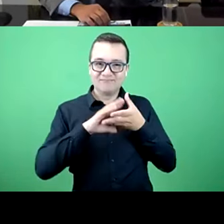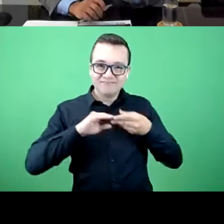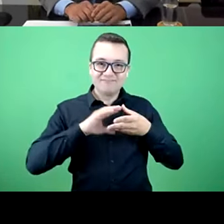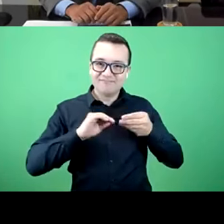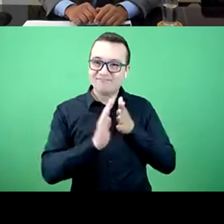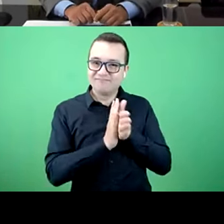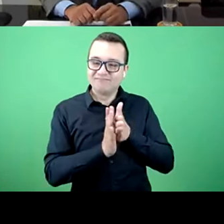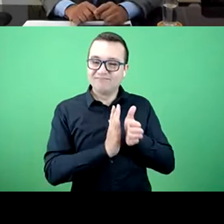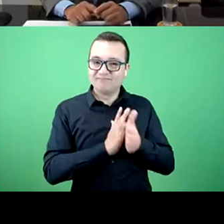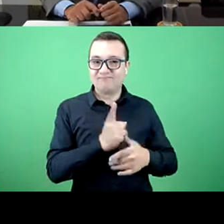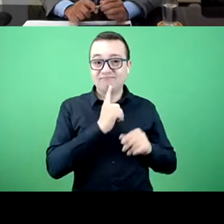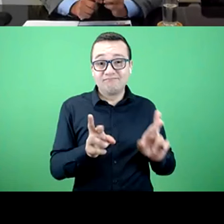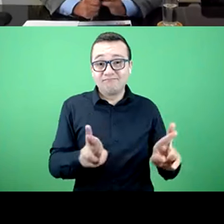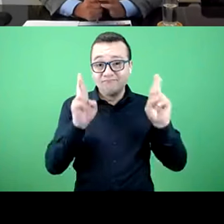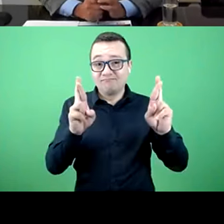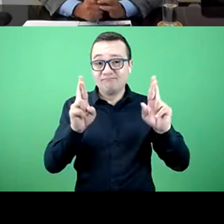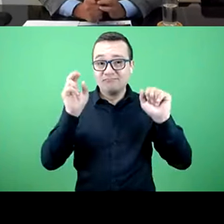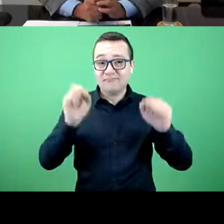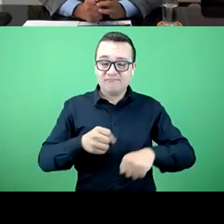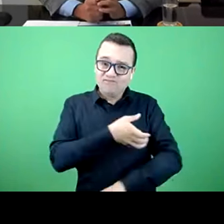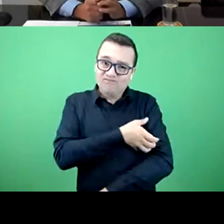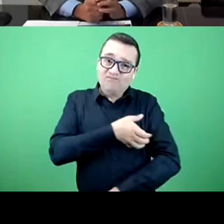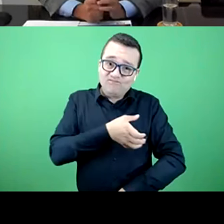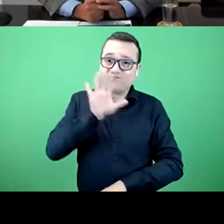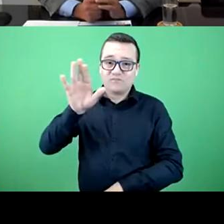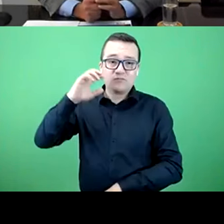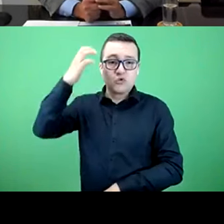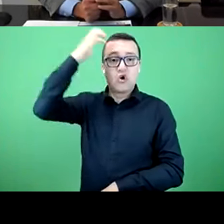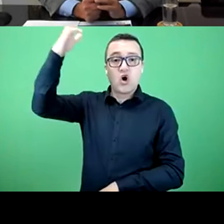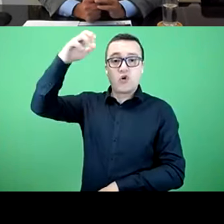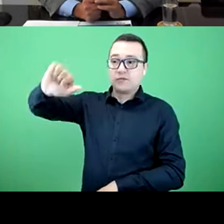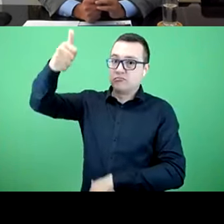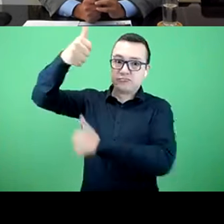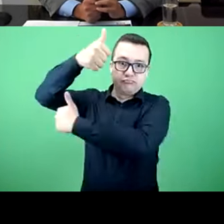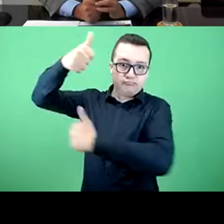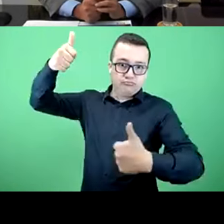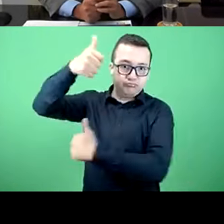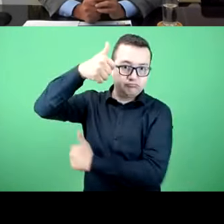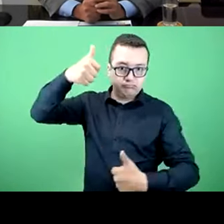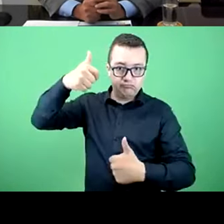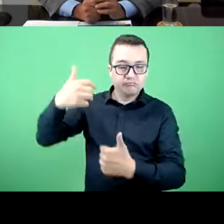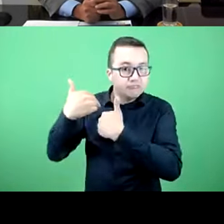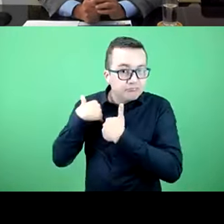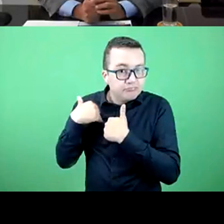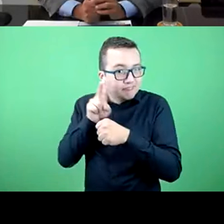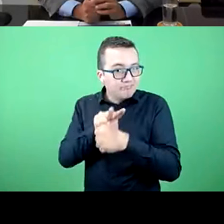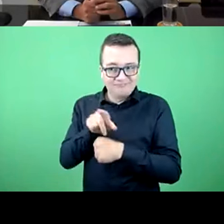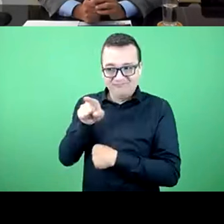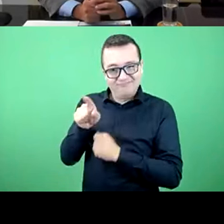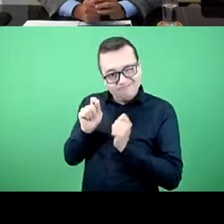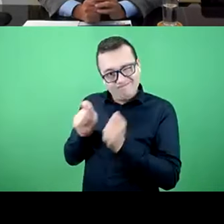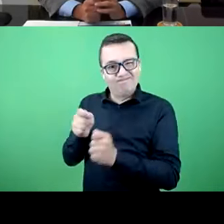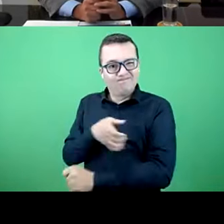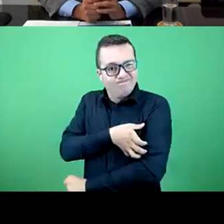through the questions and remarks. Thanks very much for your message on the importance of strengthening the regulatory